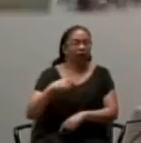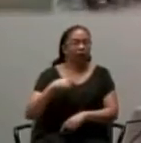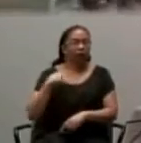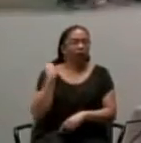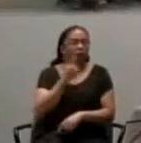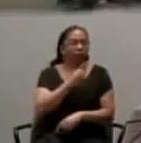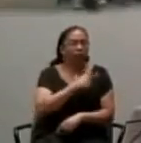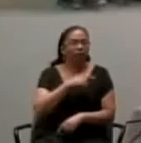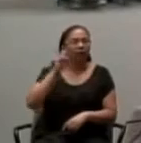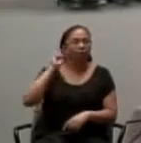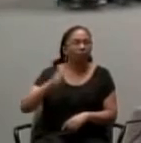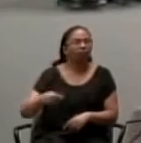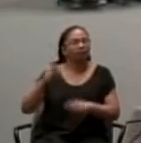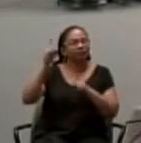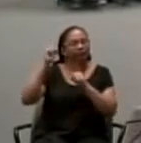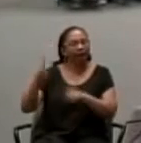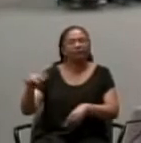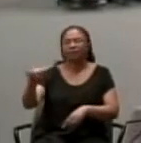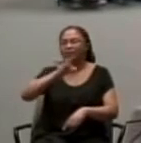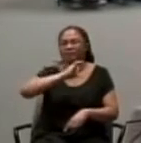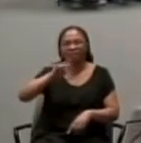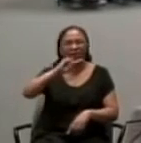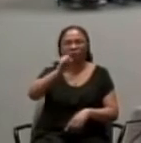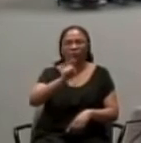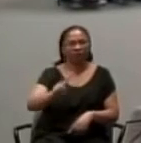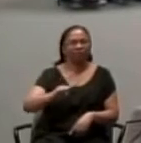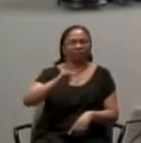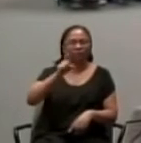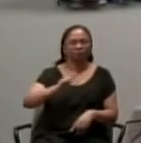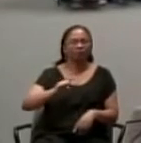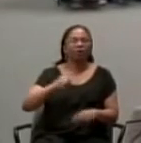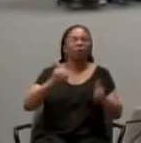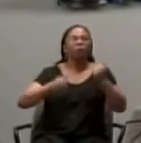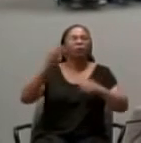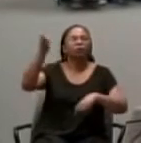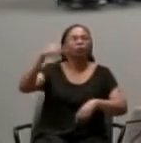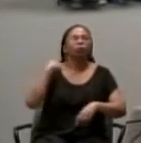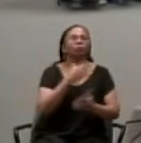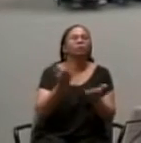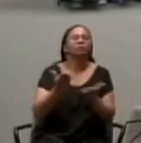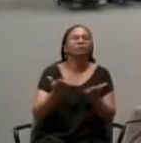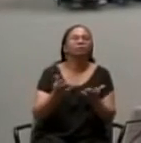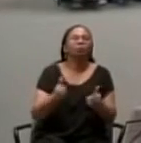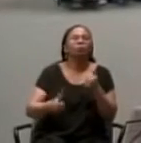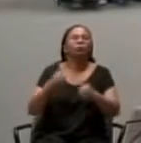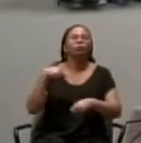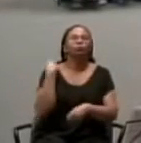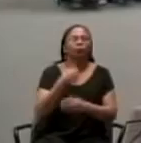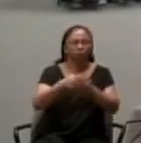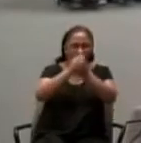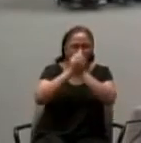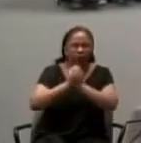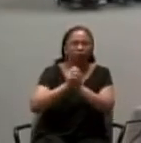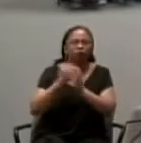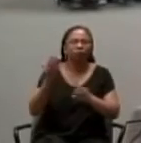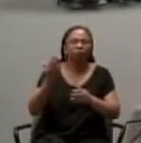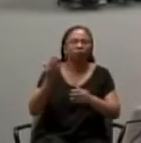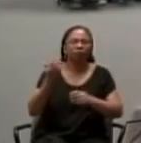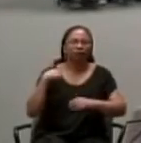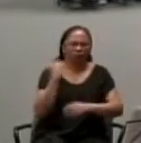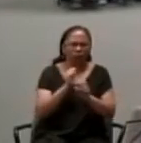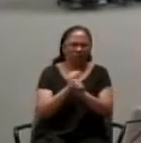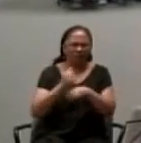Which Lord do we worship? And which Lord will we serve? Is it one created by us?